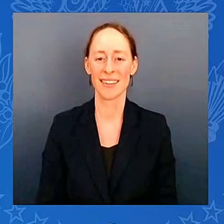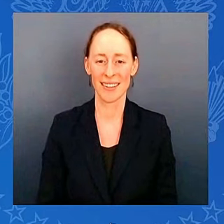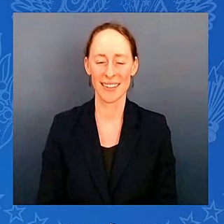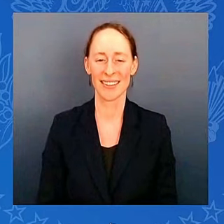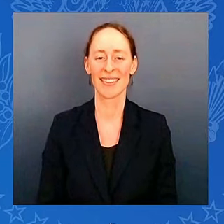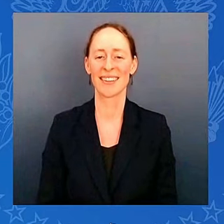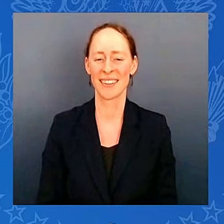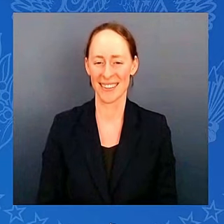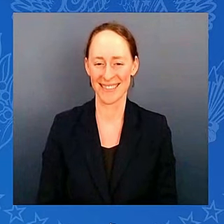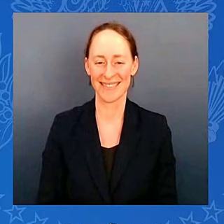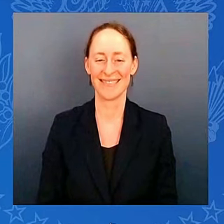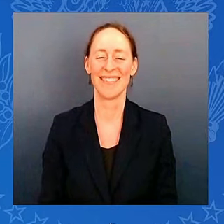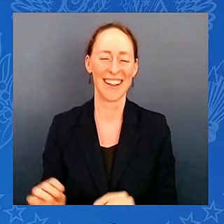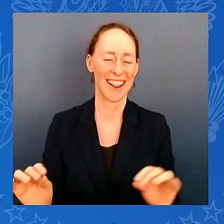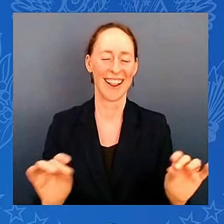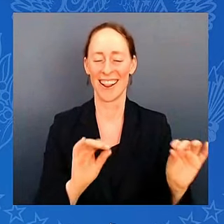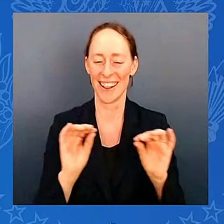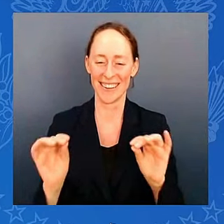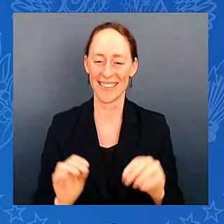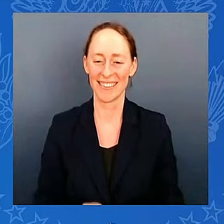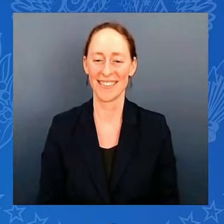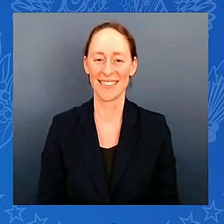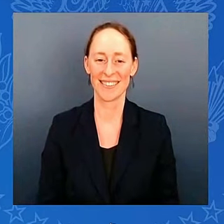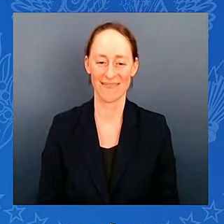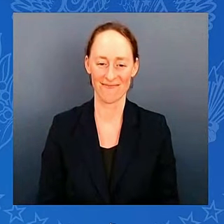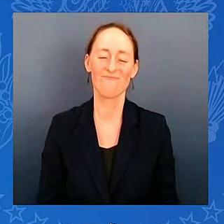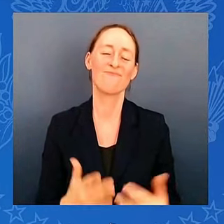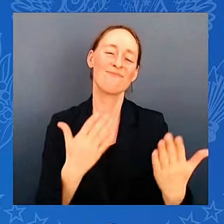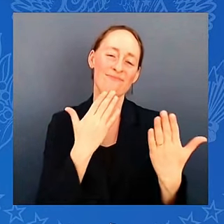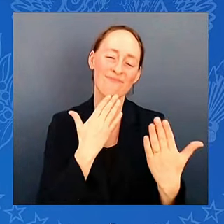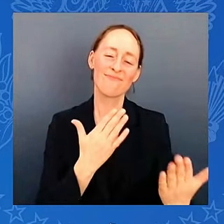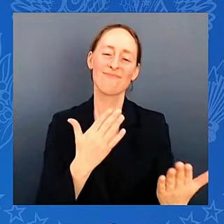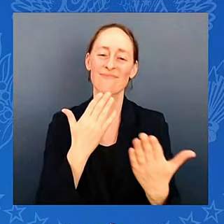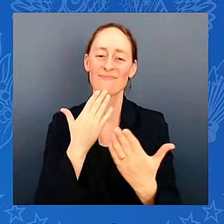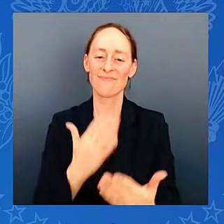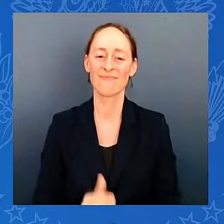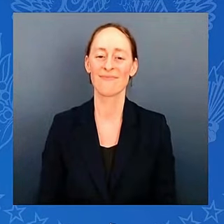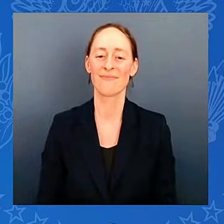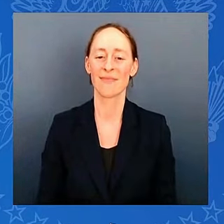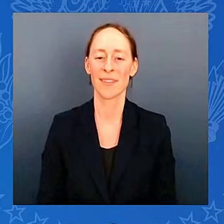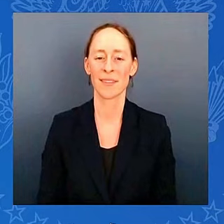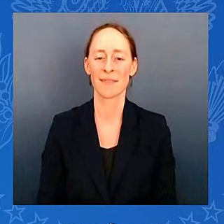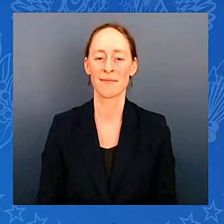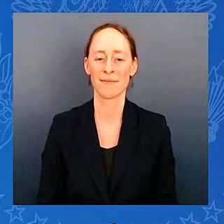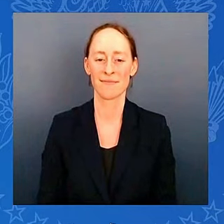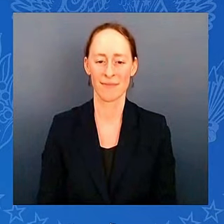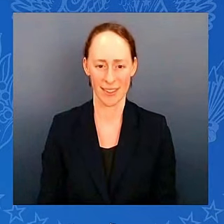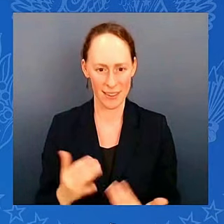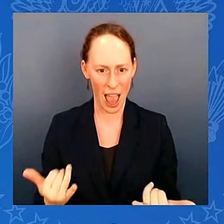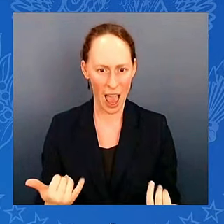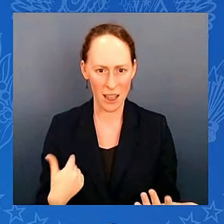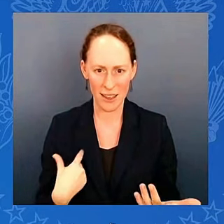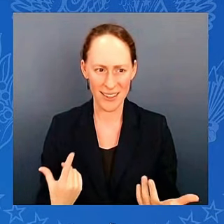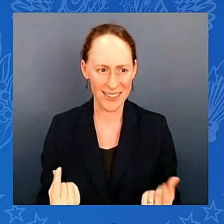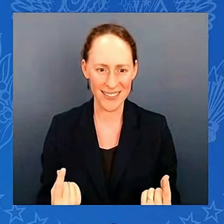Thank you, thank you, thank you. All right, what am I doing now? You still in my jersey?